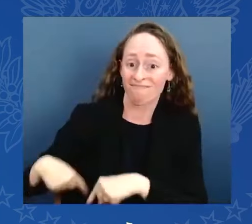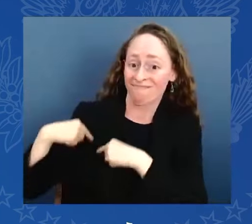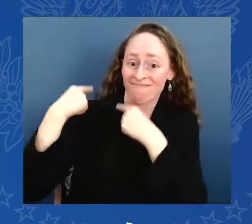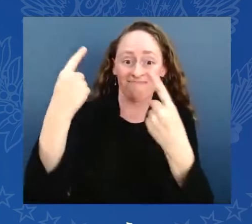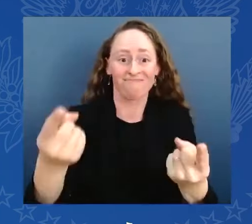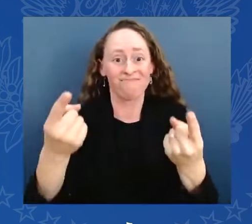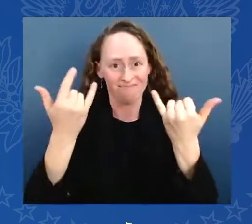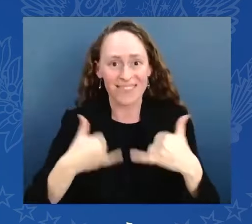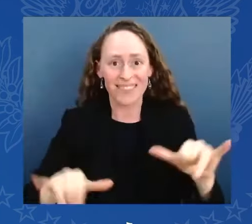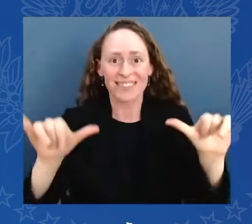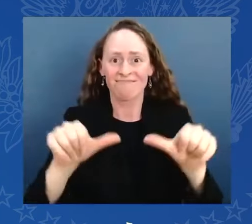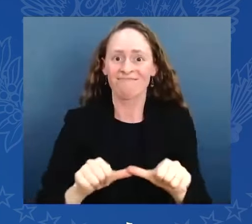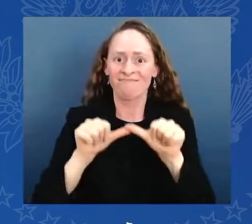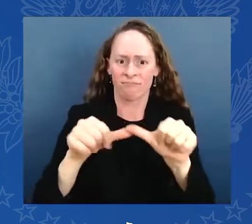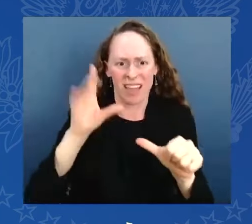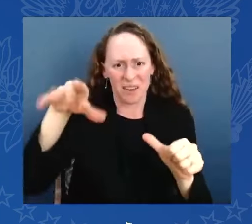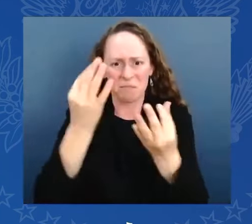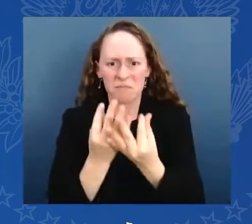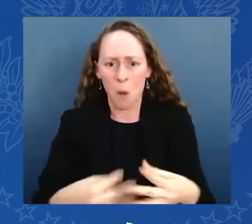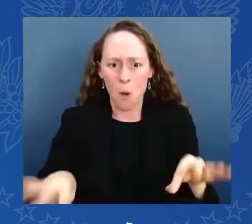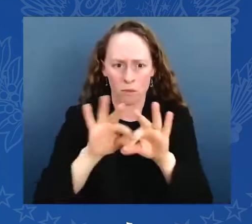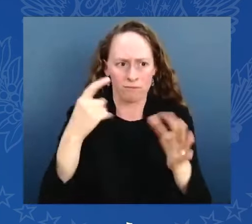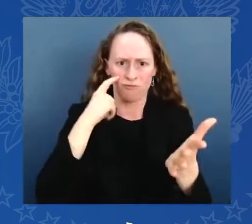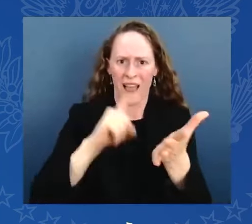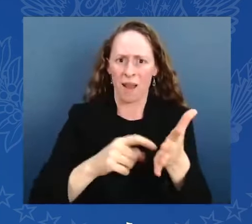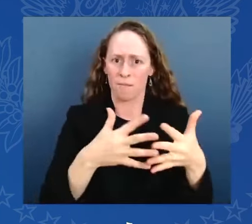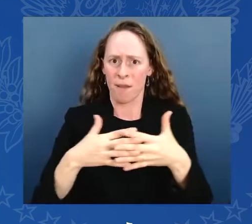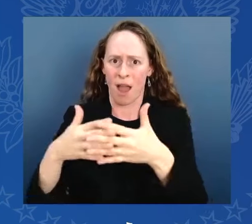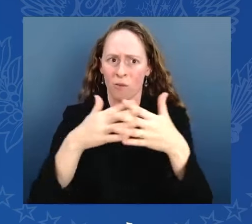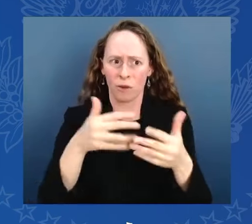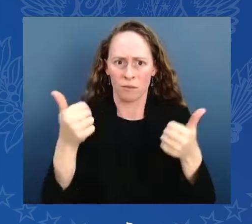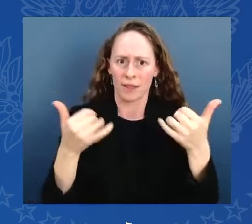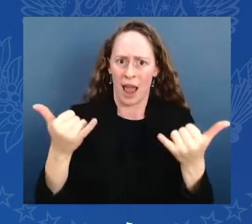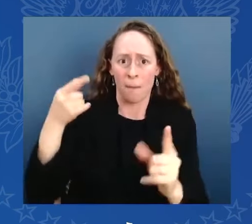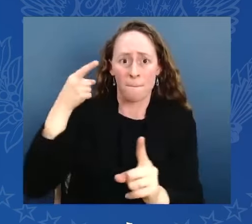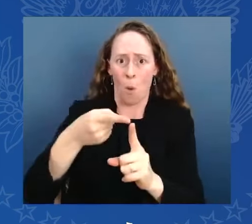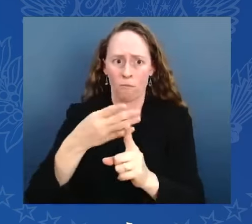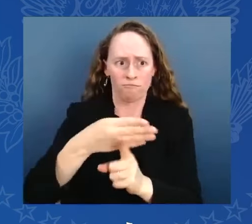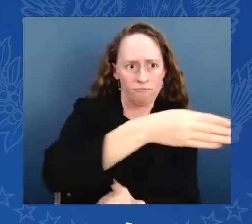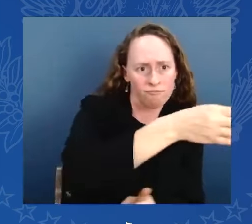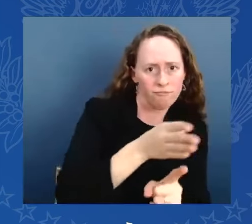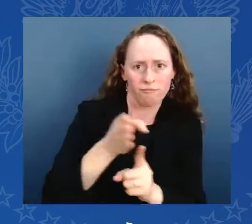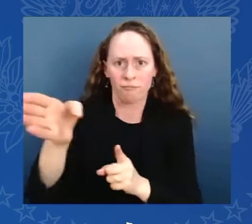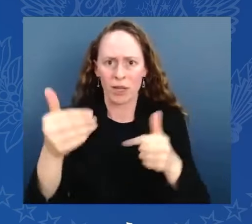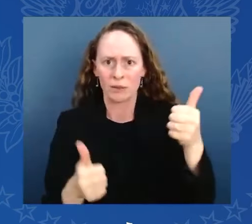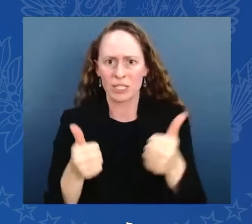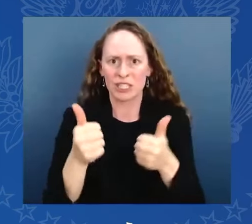very nature of who we are was at stake. And that's still the case. America is an idea, an